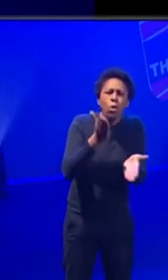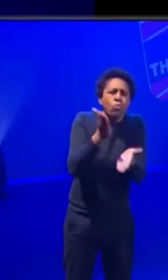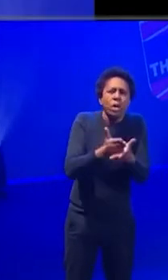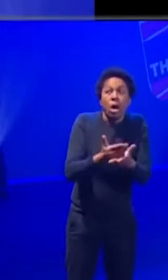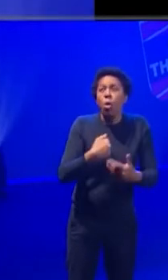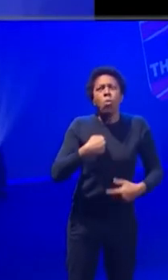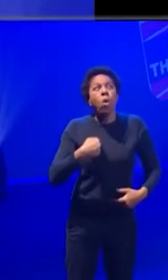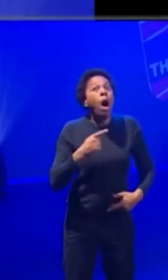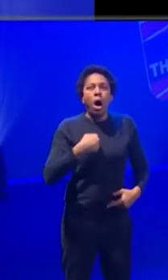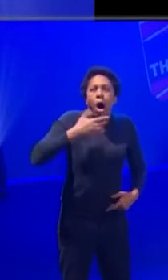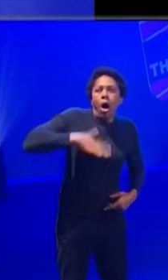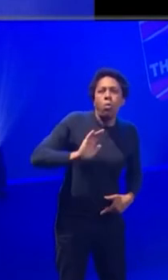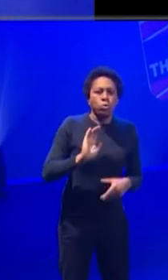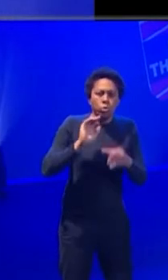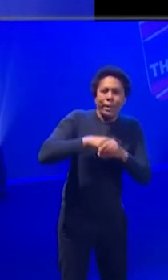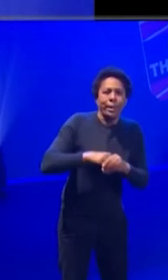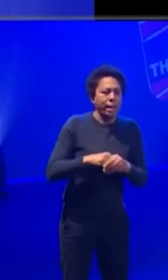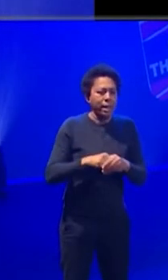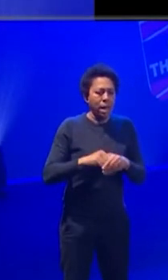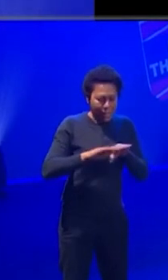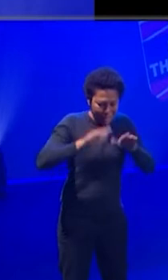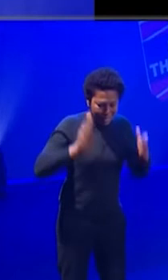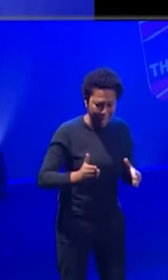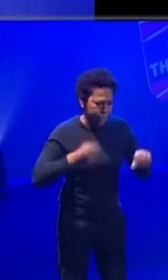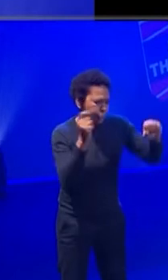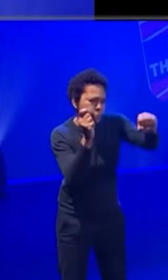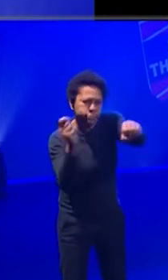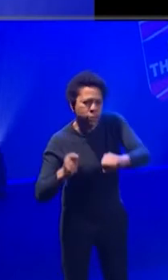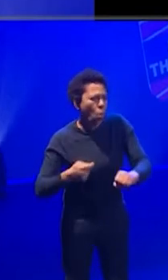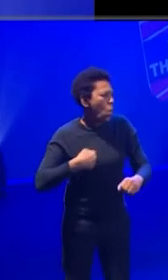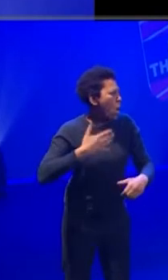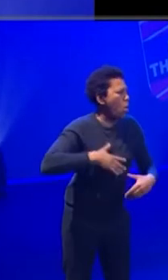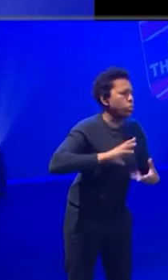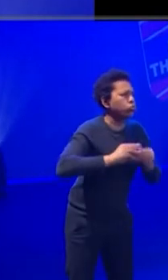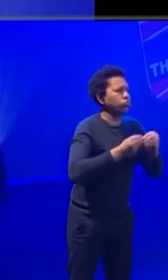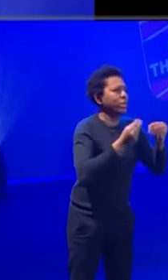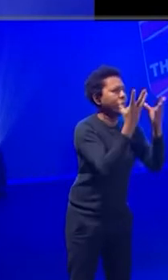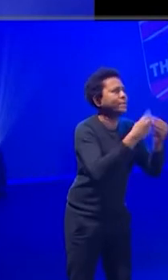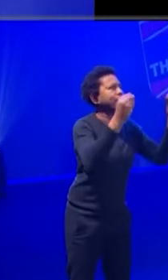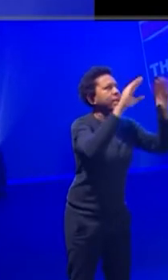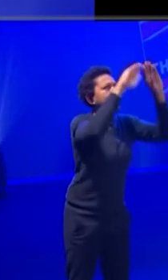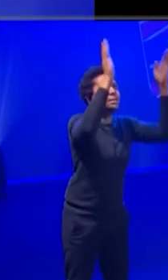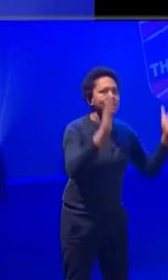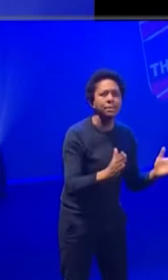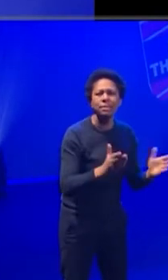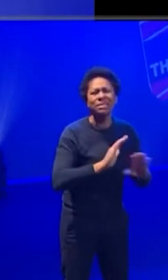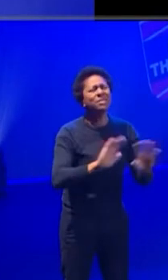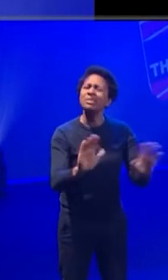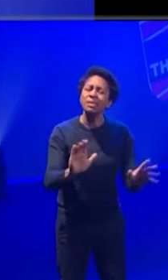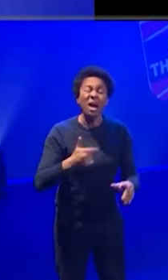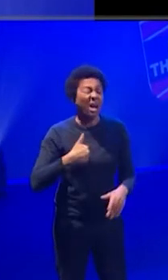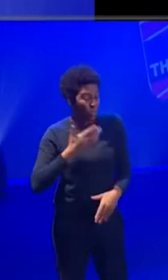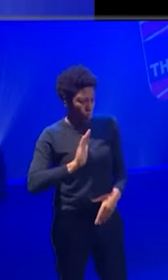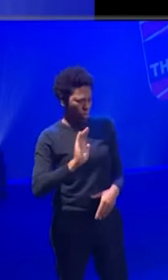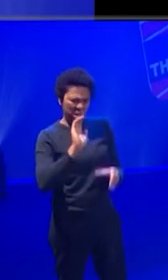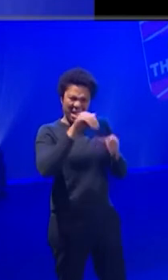want to be a stage carpenter, I want to be a scenic artist, I want to be a costume maker. I just wanted to